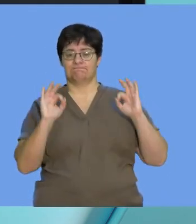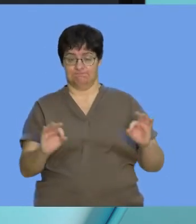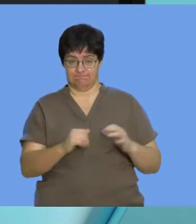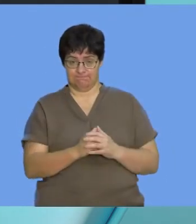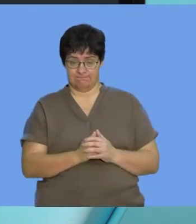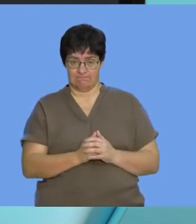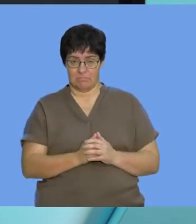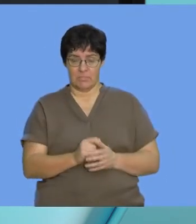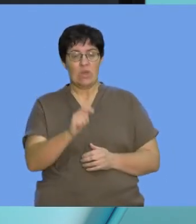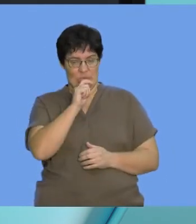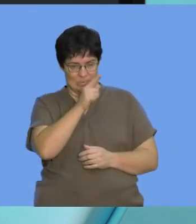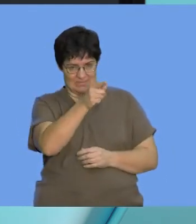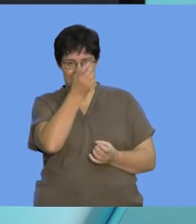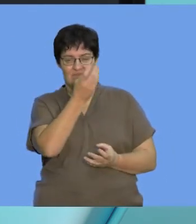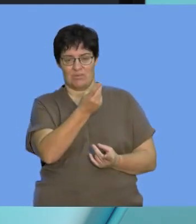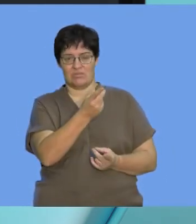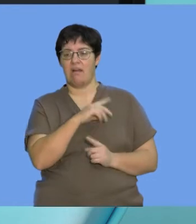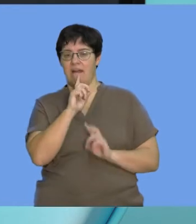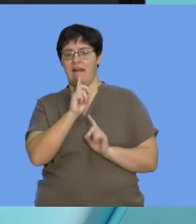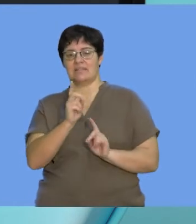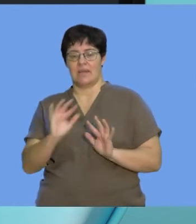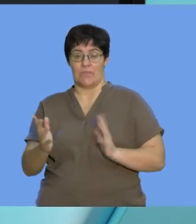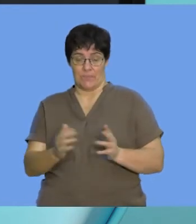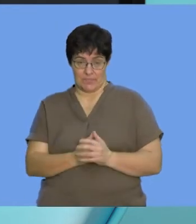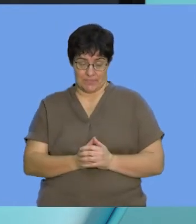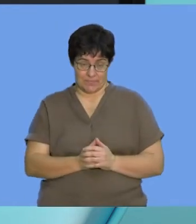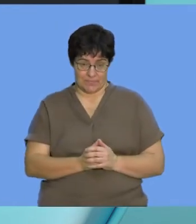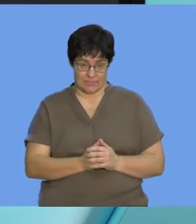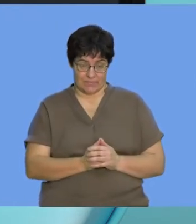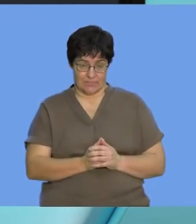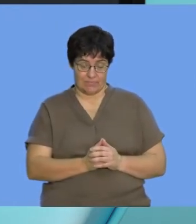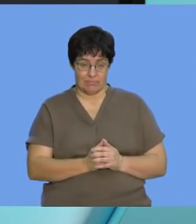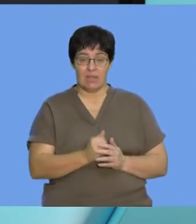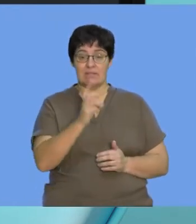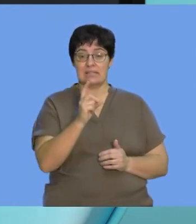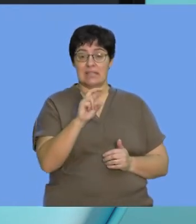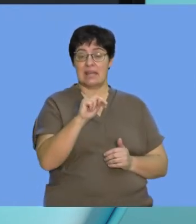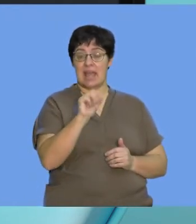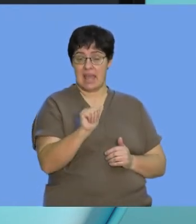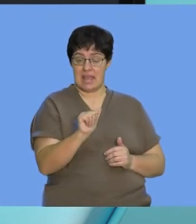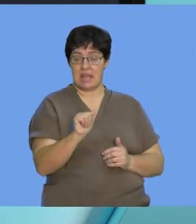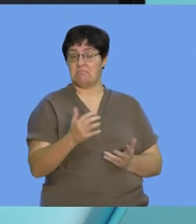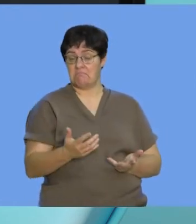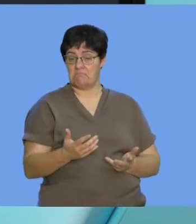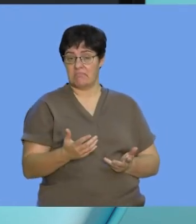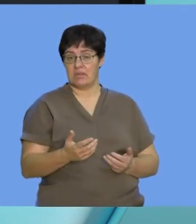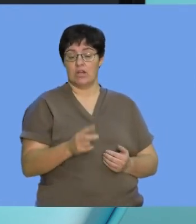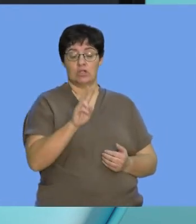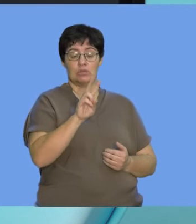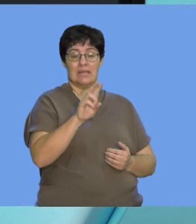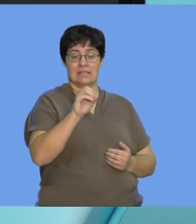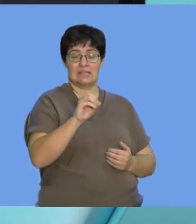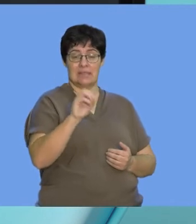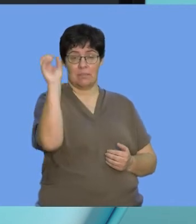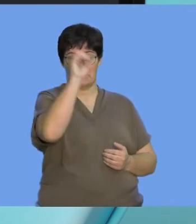we can use that information to help us answer this question. So, if DNA contains, for example, 20